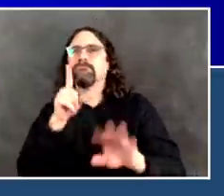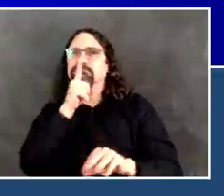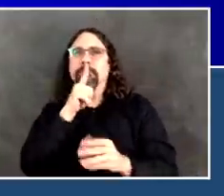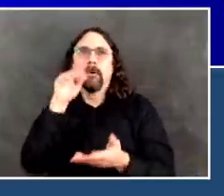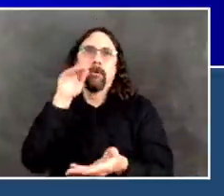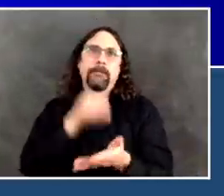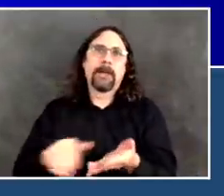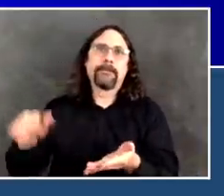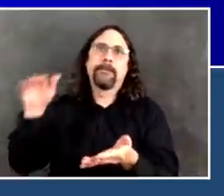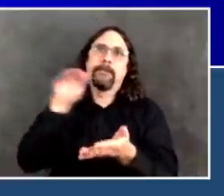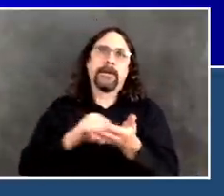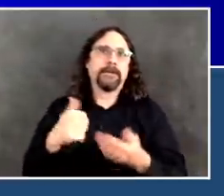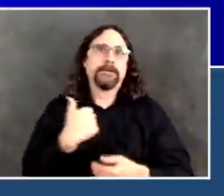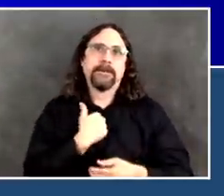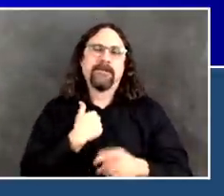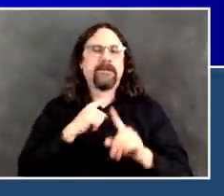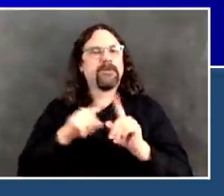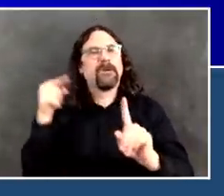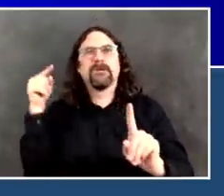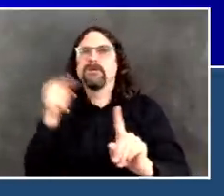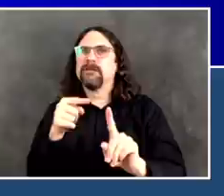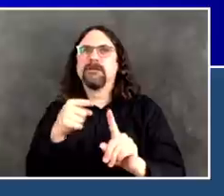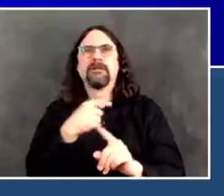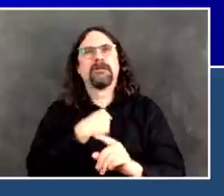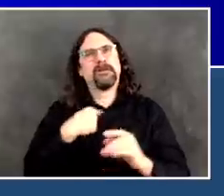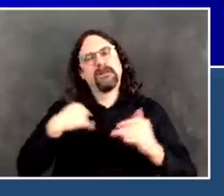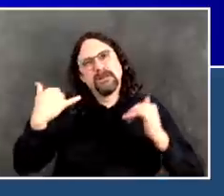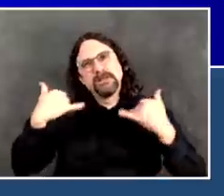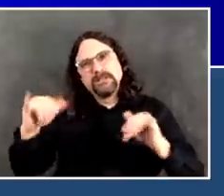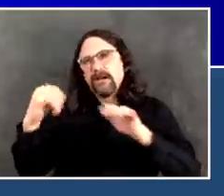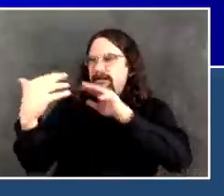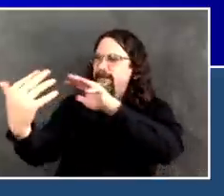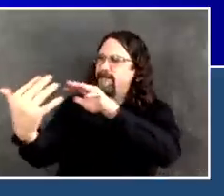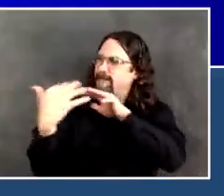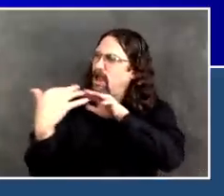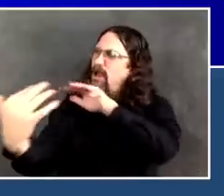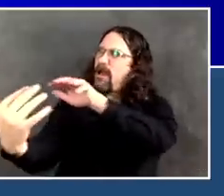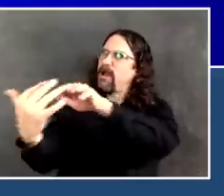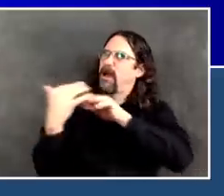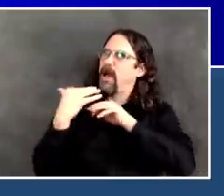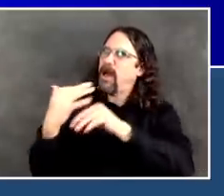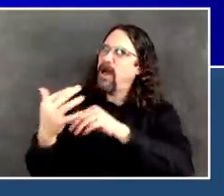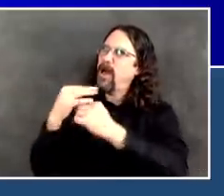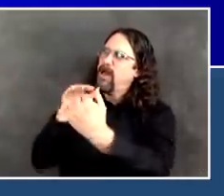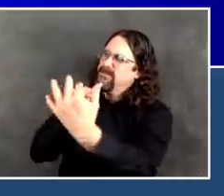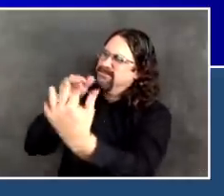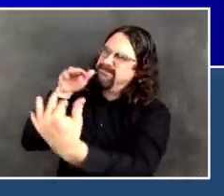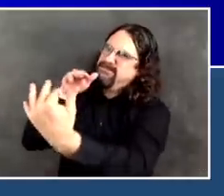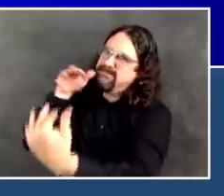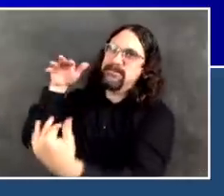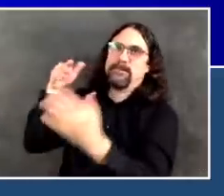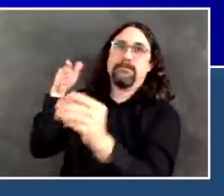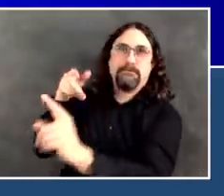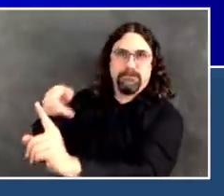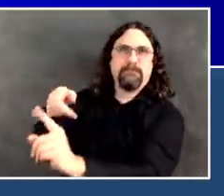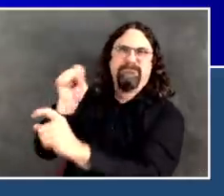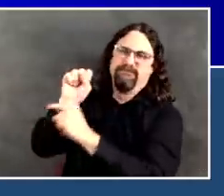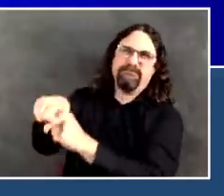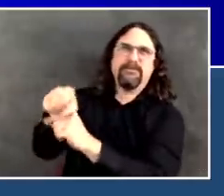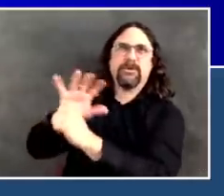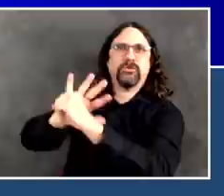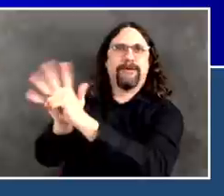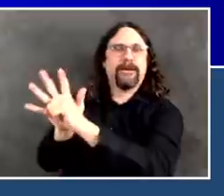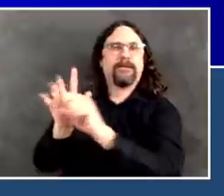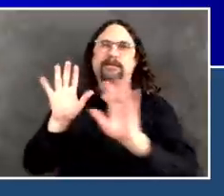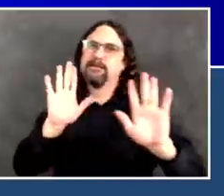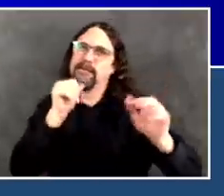still have a substantial distance to cover. Now indicator number two, the daily number of people in